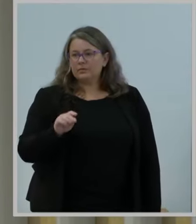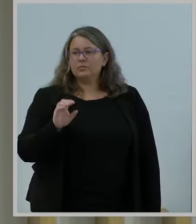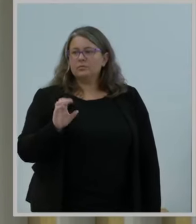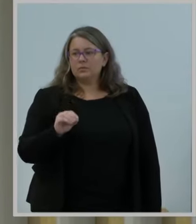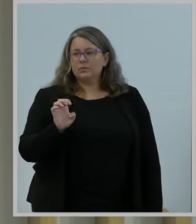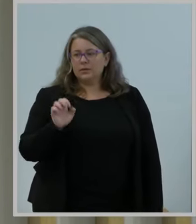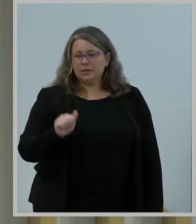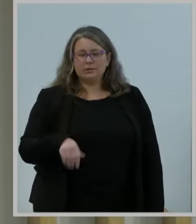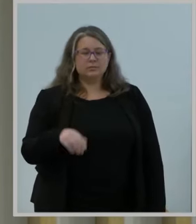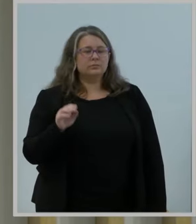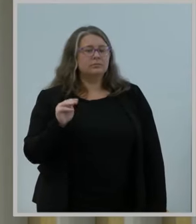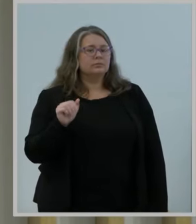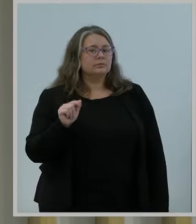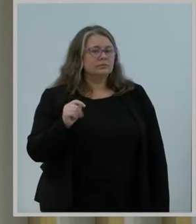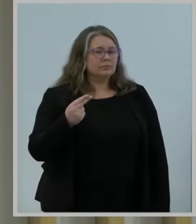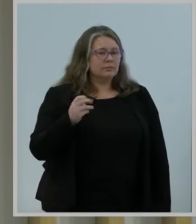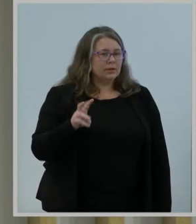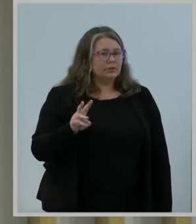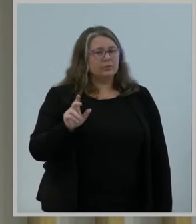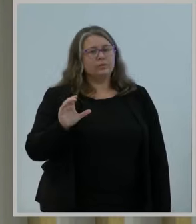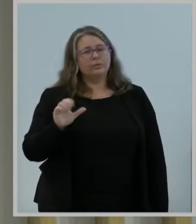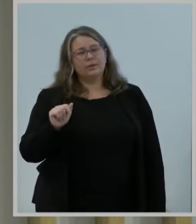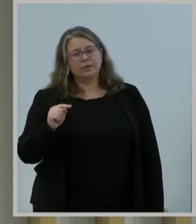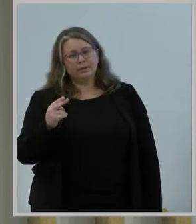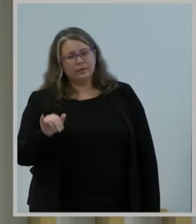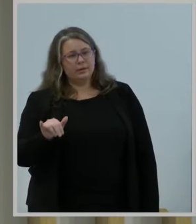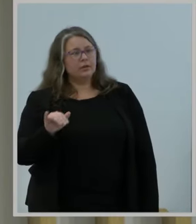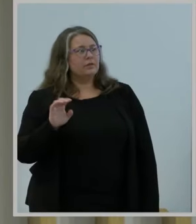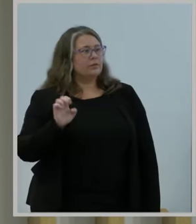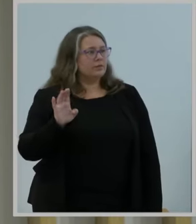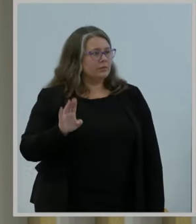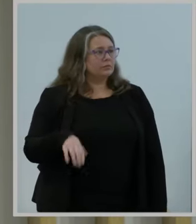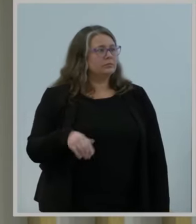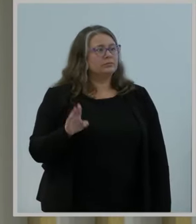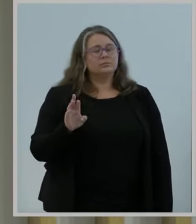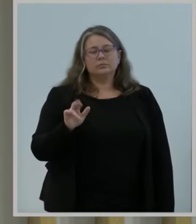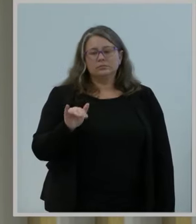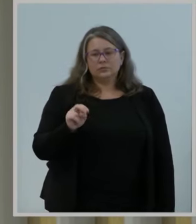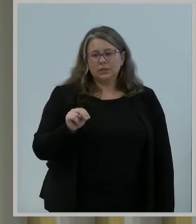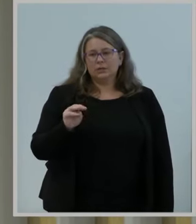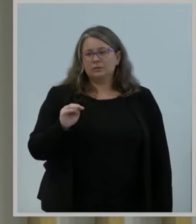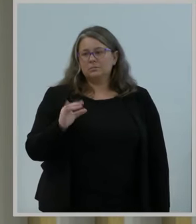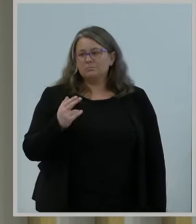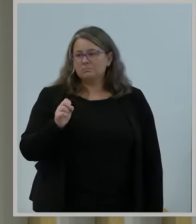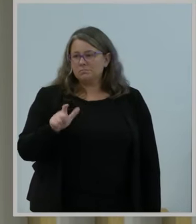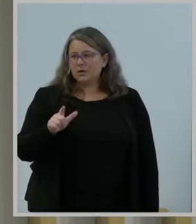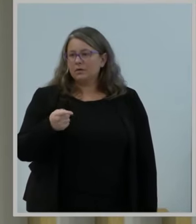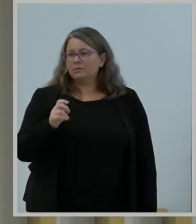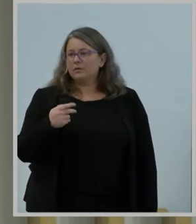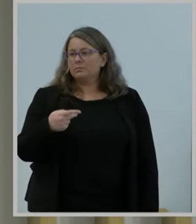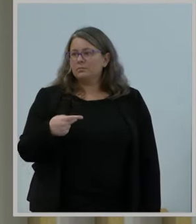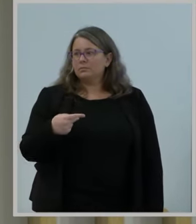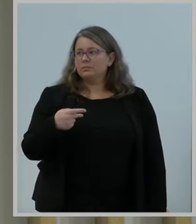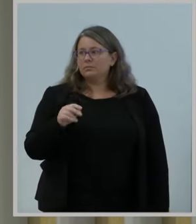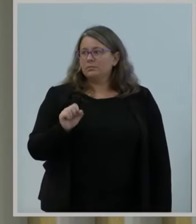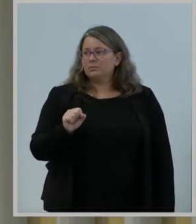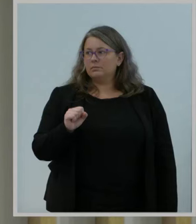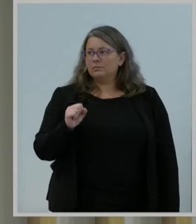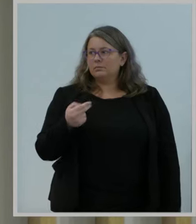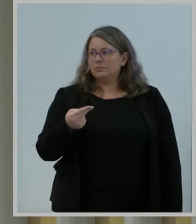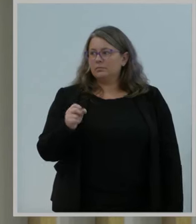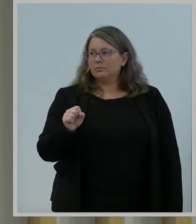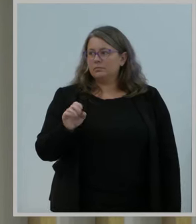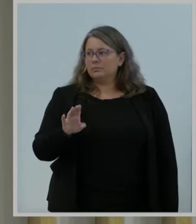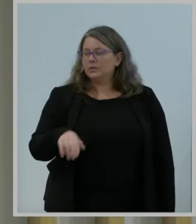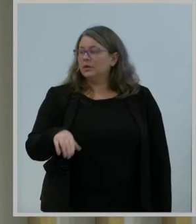Gibson and Kathy Harvey from the Enforcement Bureau. Brian Marenko and Michael Willem from the Public Safety and Homeland Security Bureau. And Sean Young from the